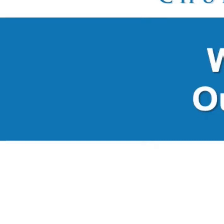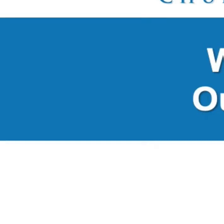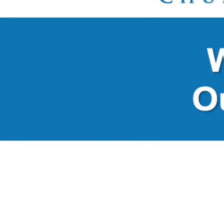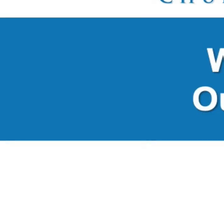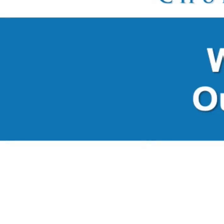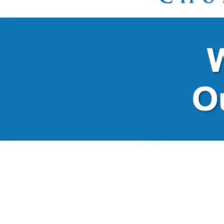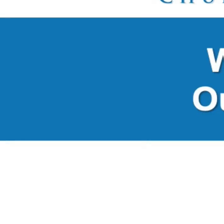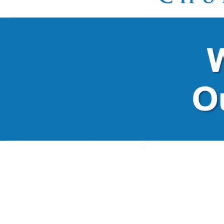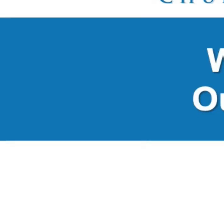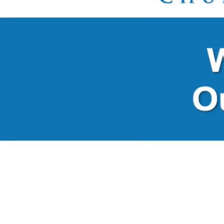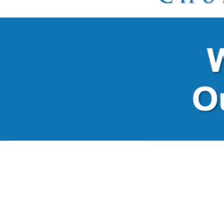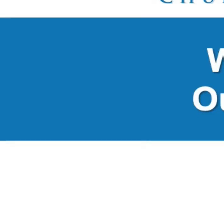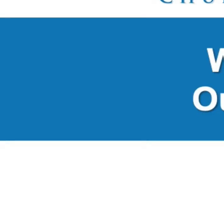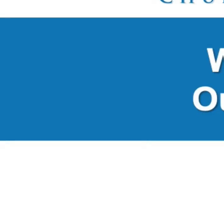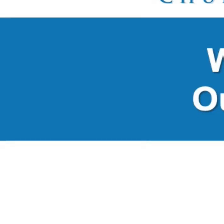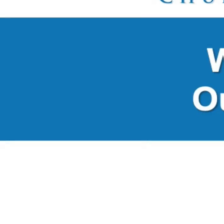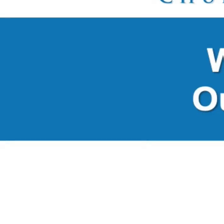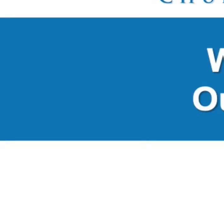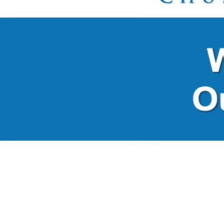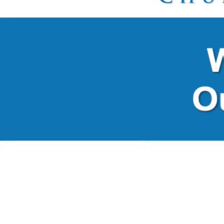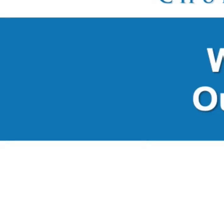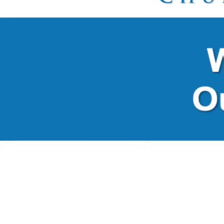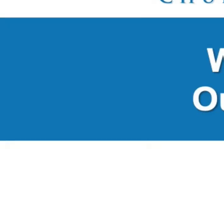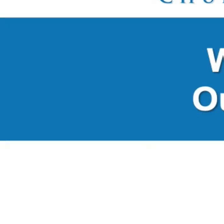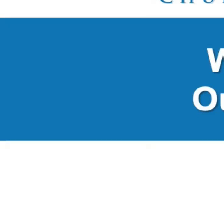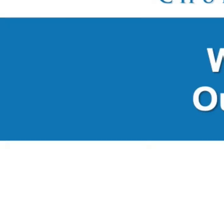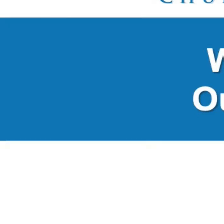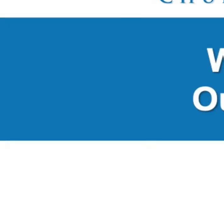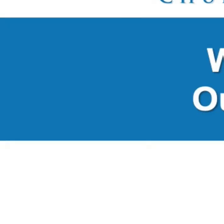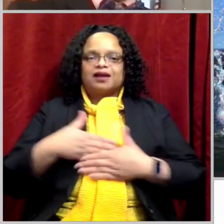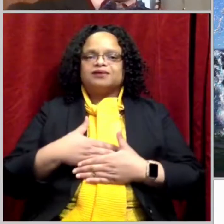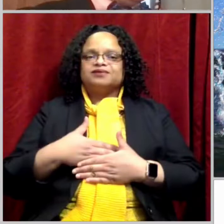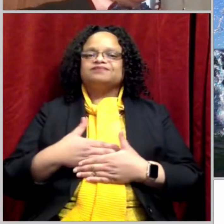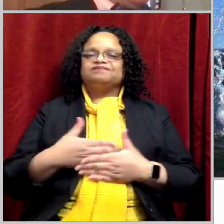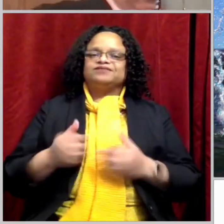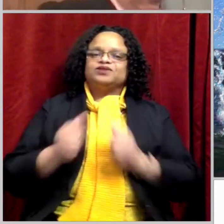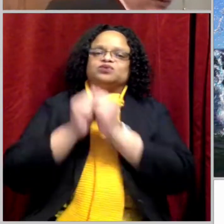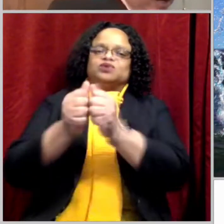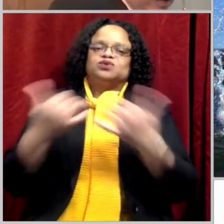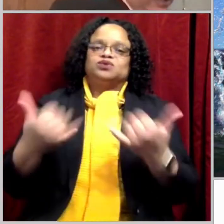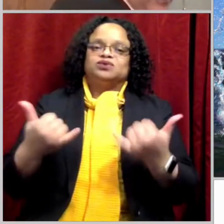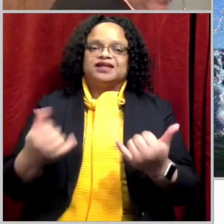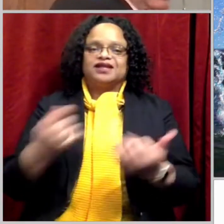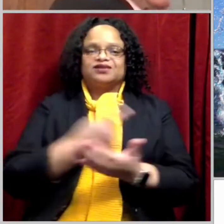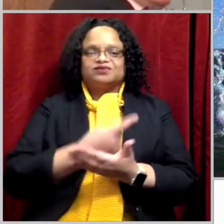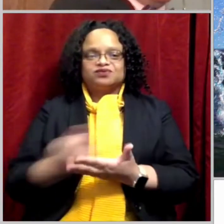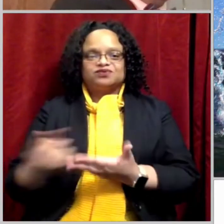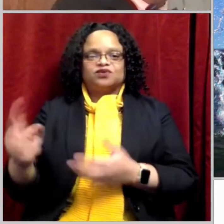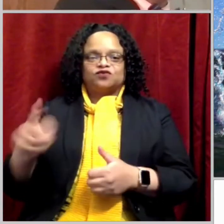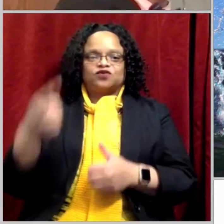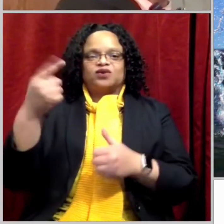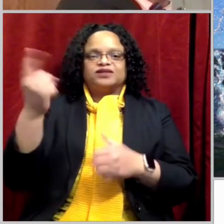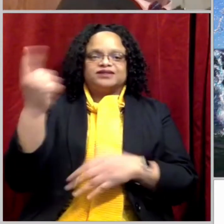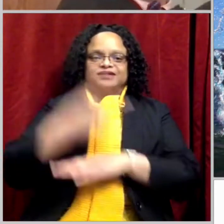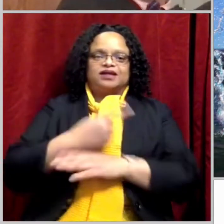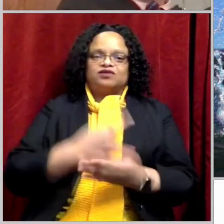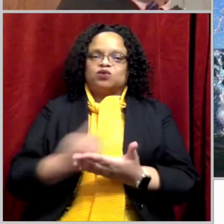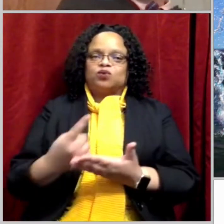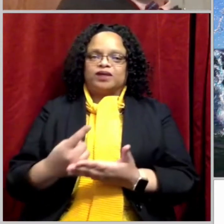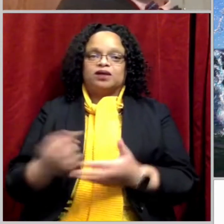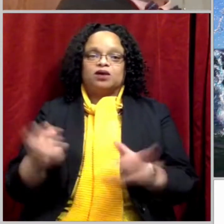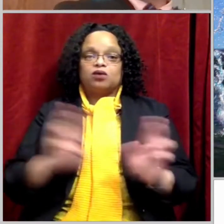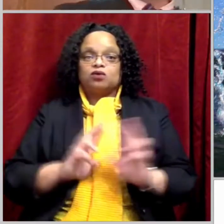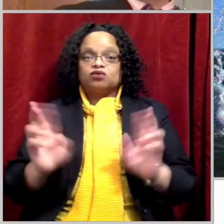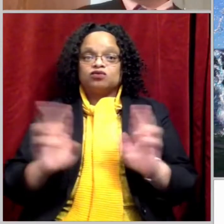Good afternoon, everyone. Pleasure to be here with you on this first day of the week, getting ready for another